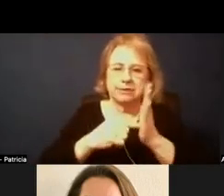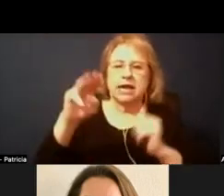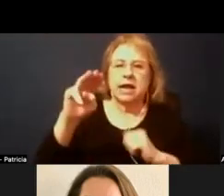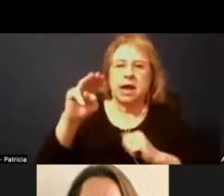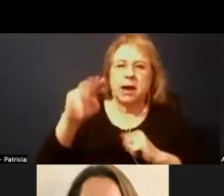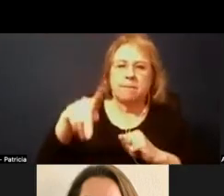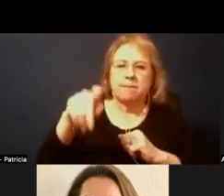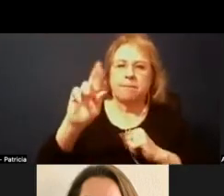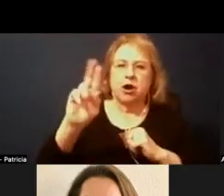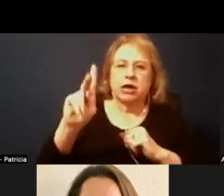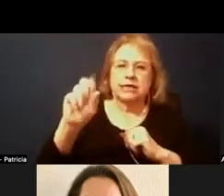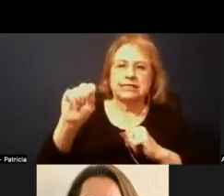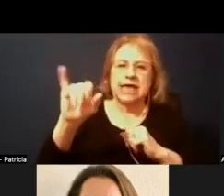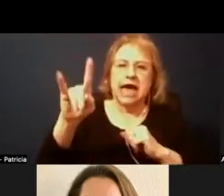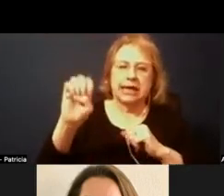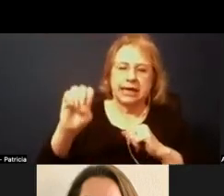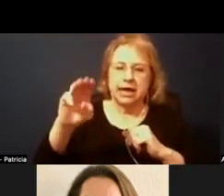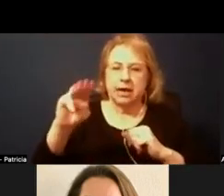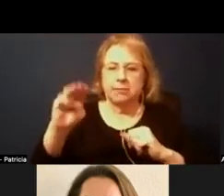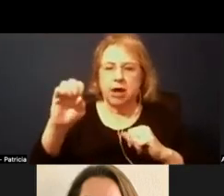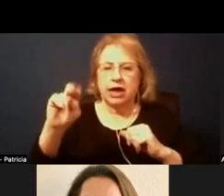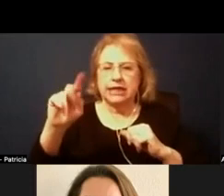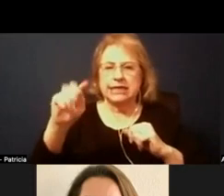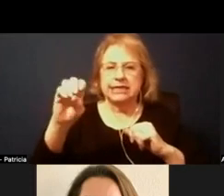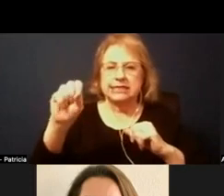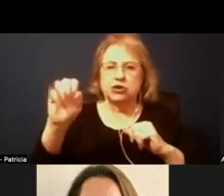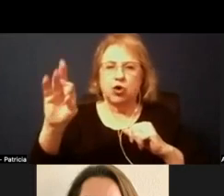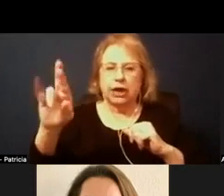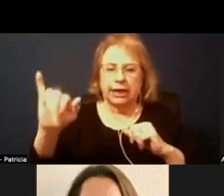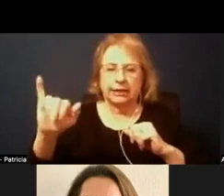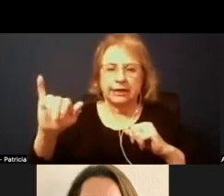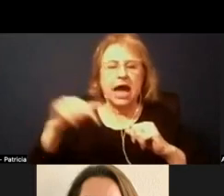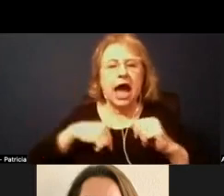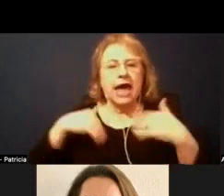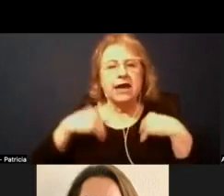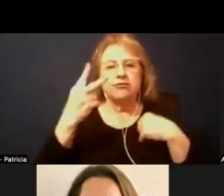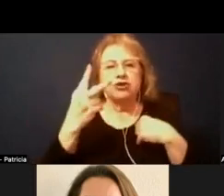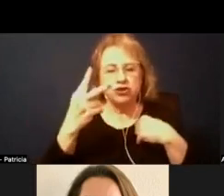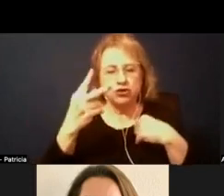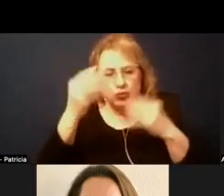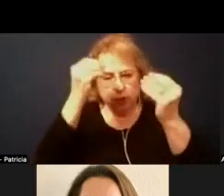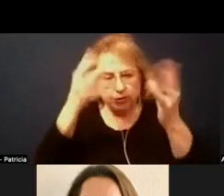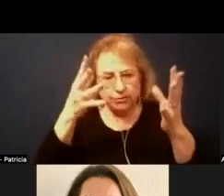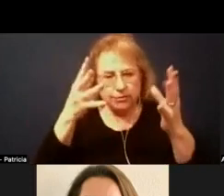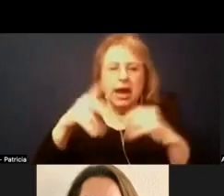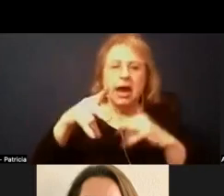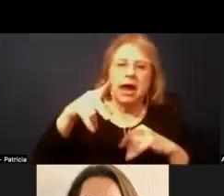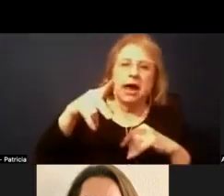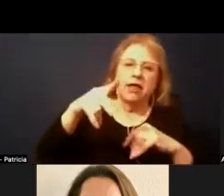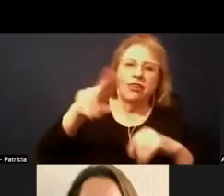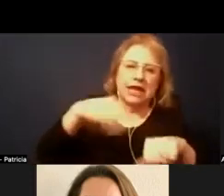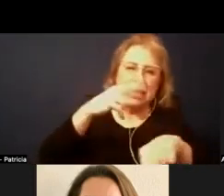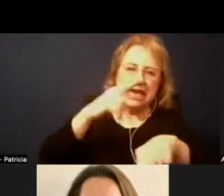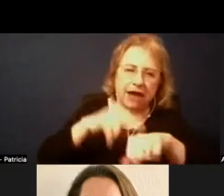and have two fun updates that I'd love to share. One is last week Parkside was visited by the National